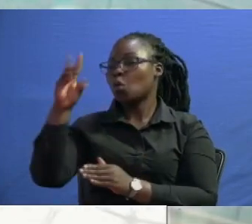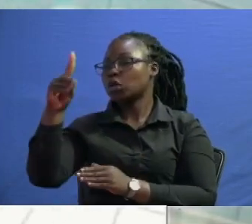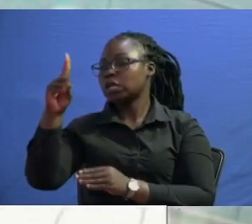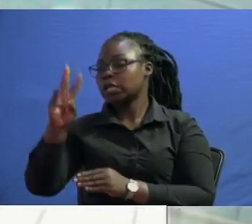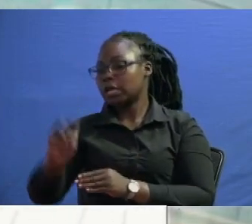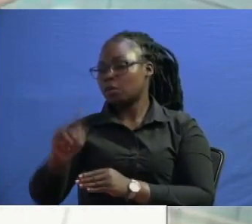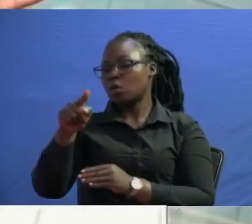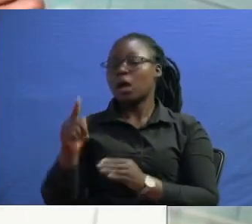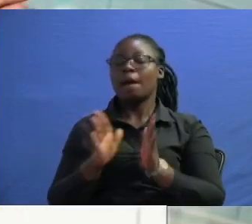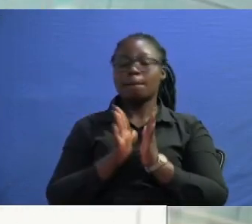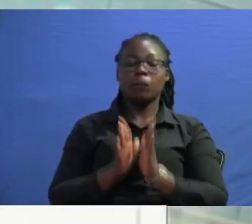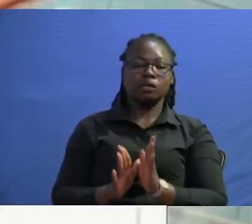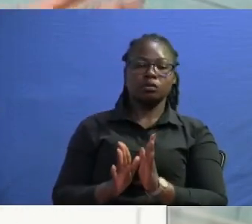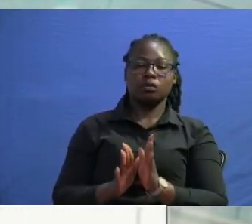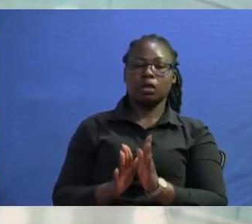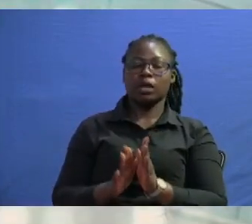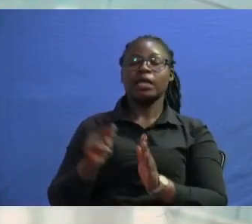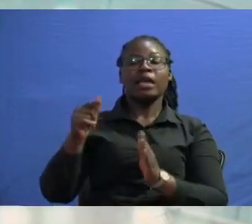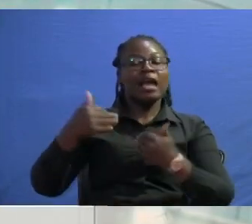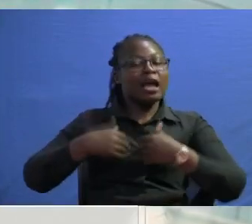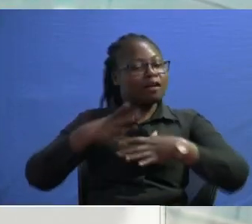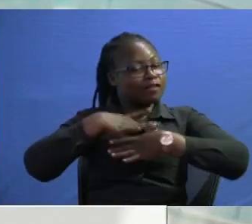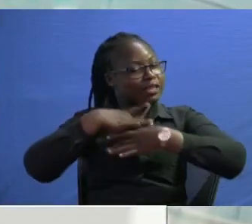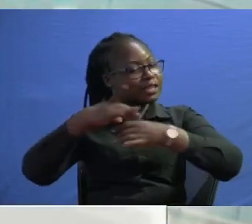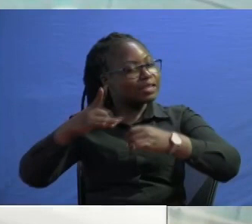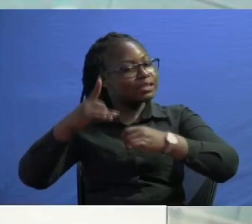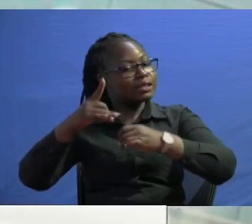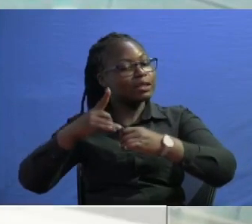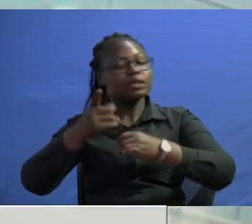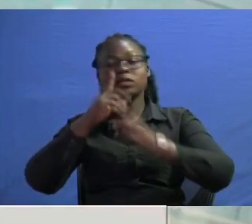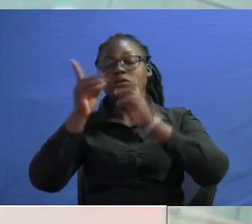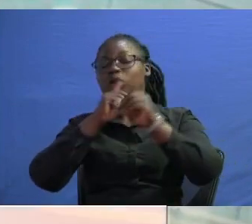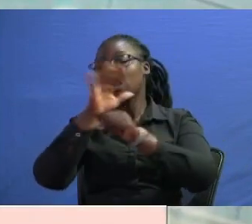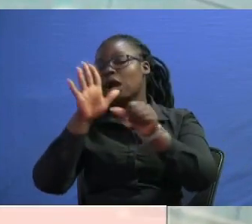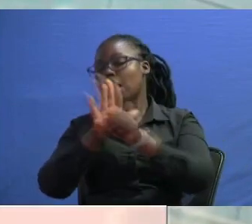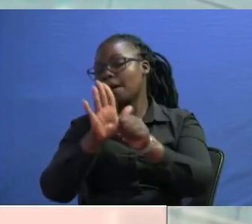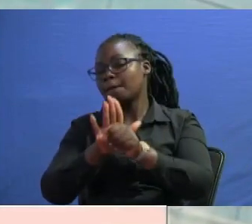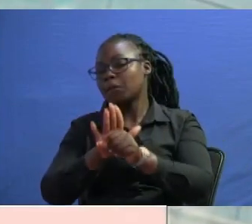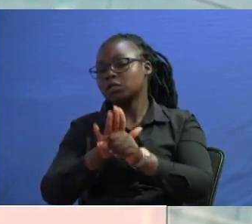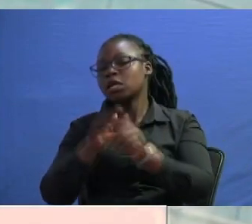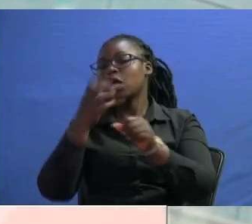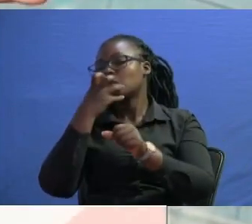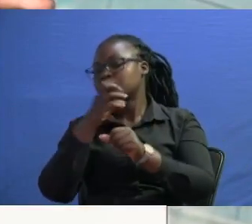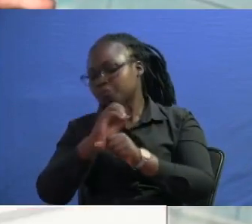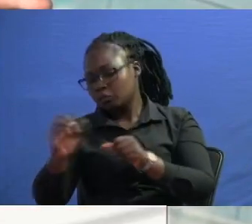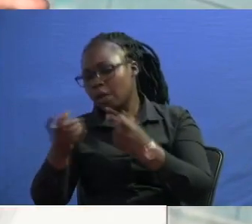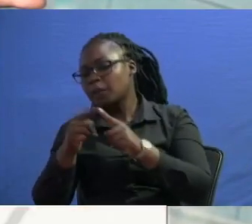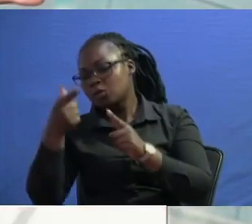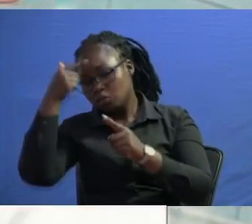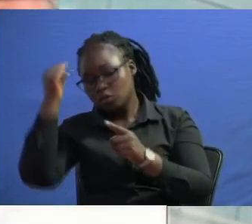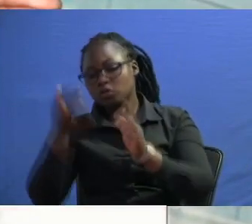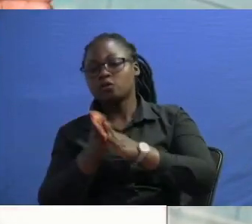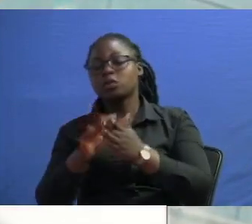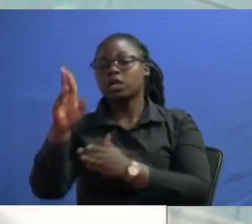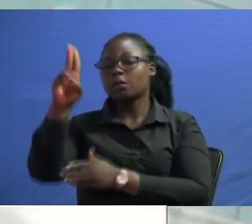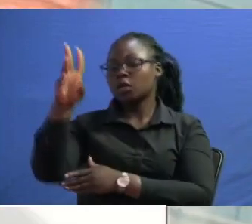personally i'm not of the interest of delving much in odm politics but because they are our opponent being uda uh